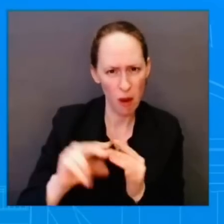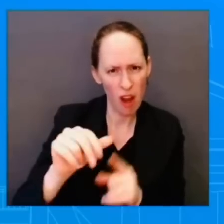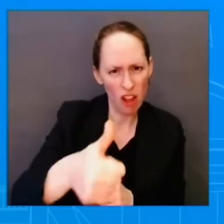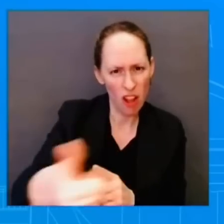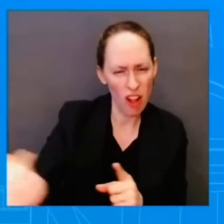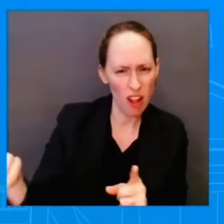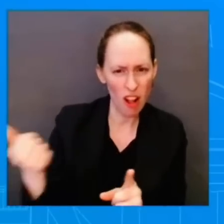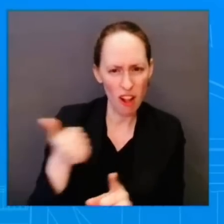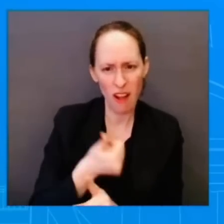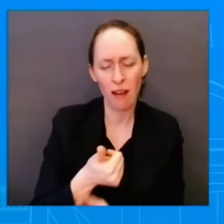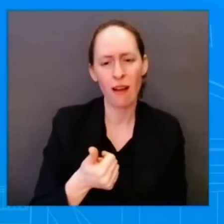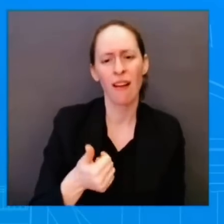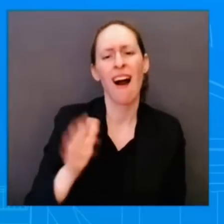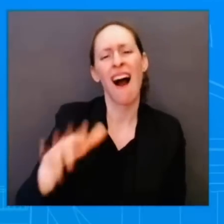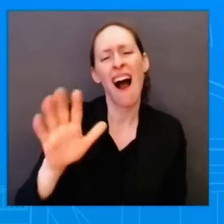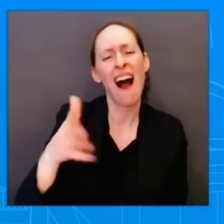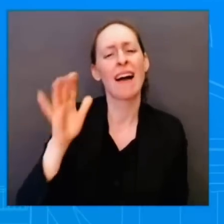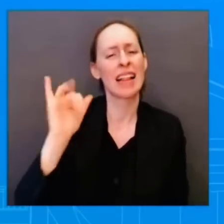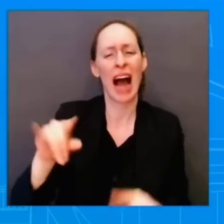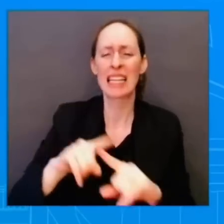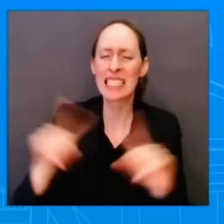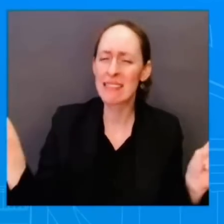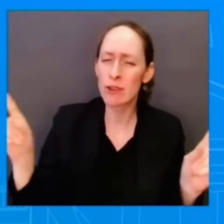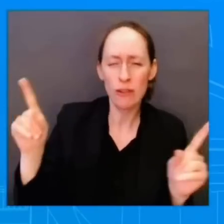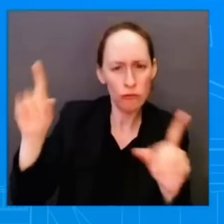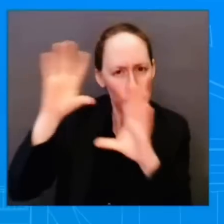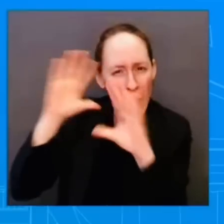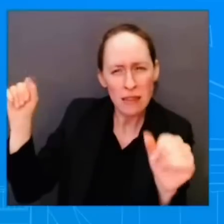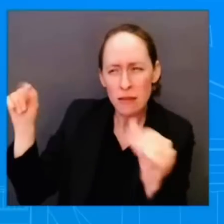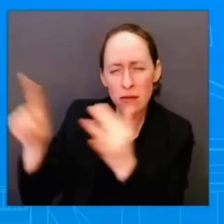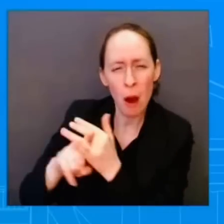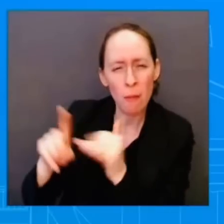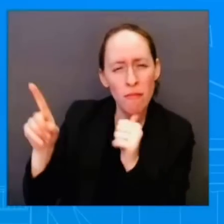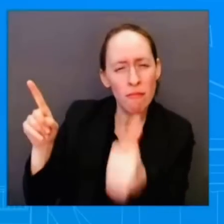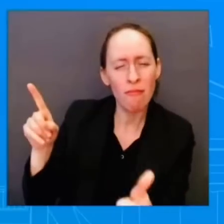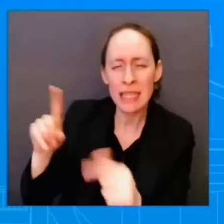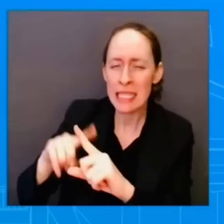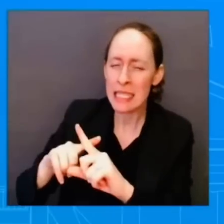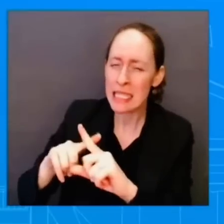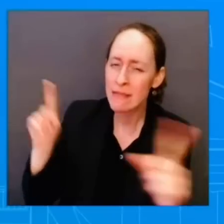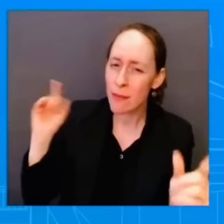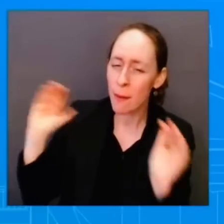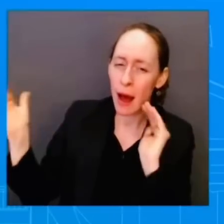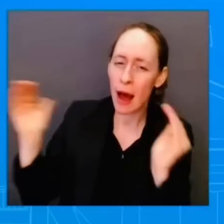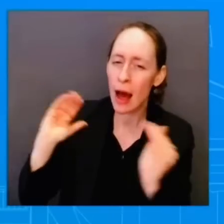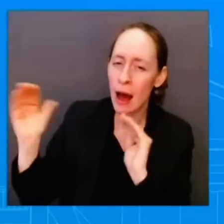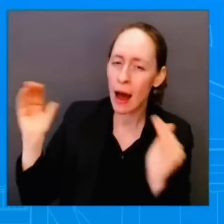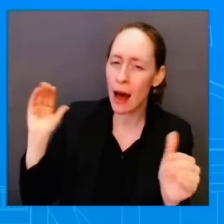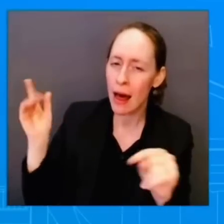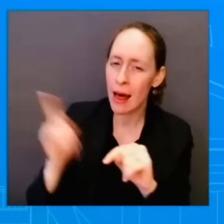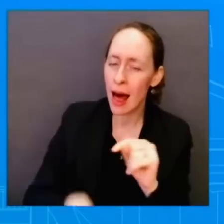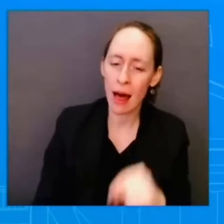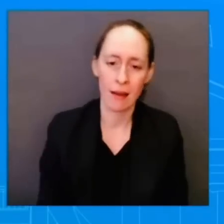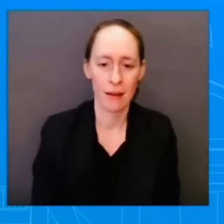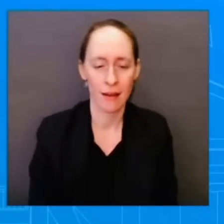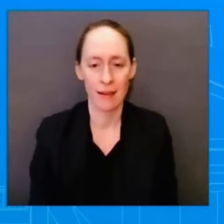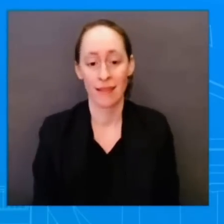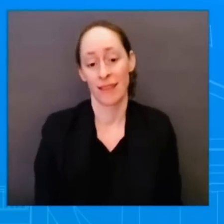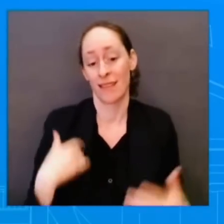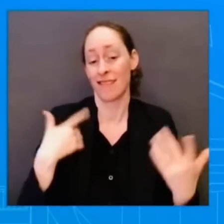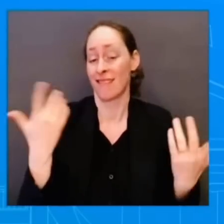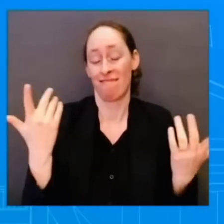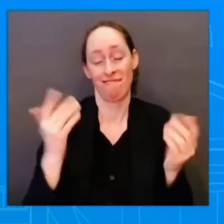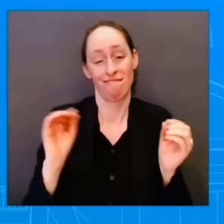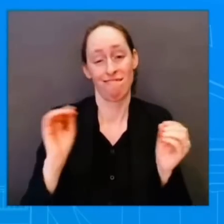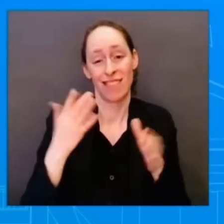Look, I want to be very clear here. I don't, again, I don't have anything to share on a presidential visit. Not at this